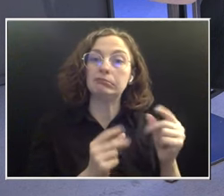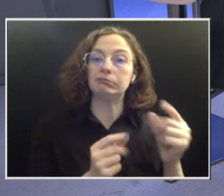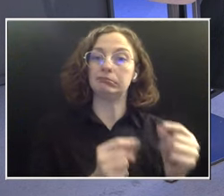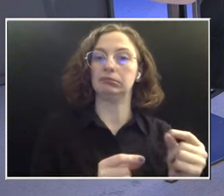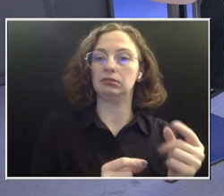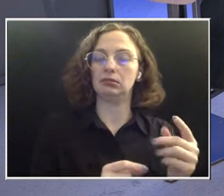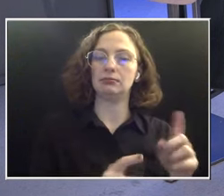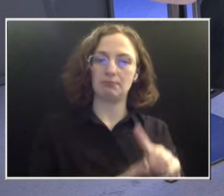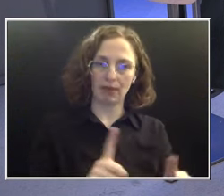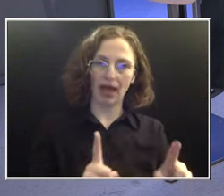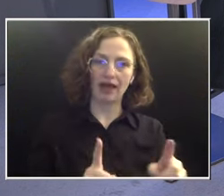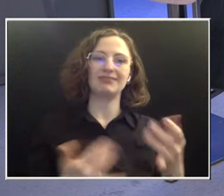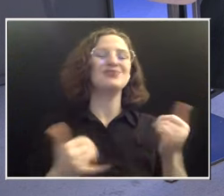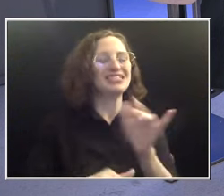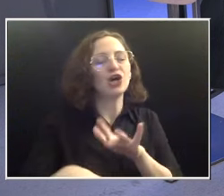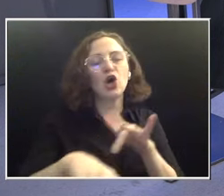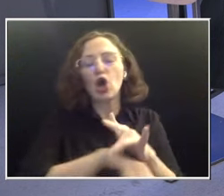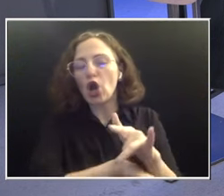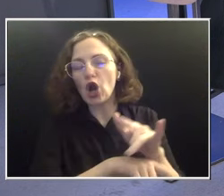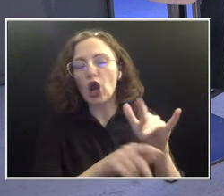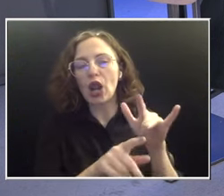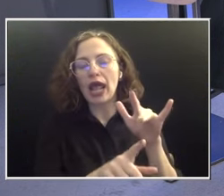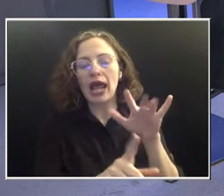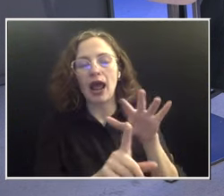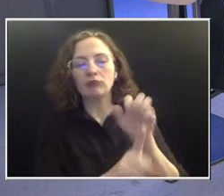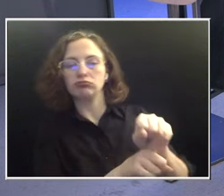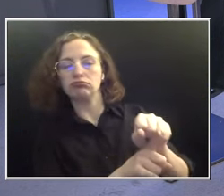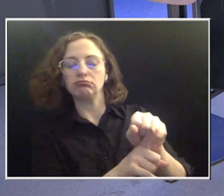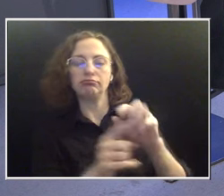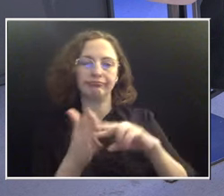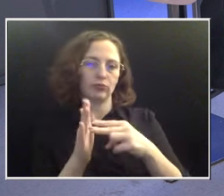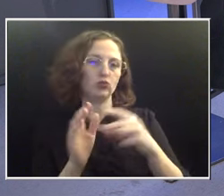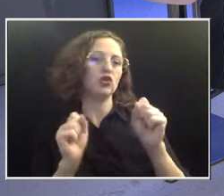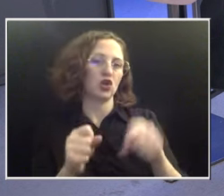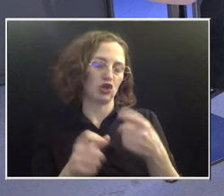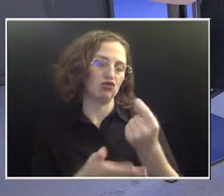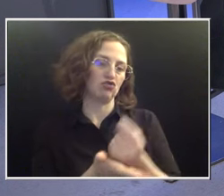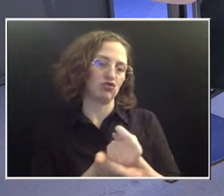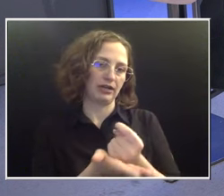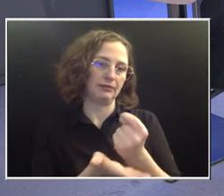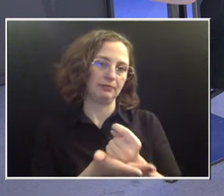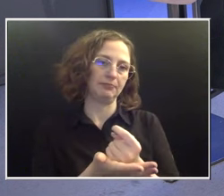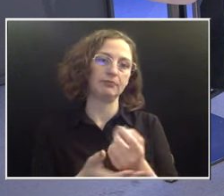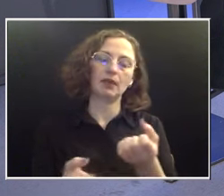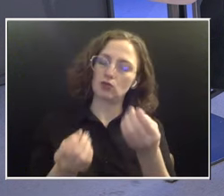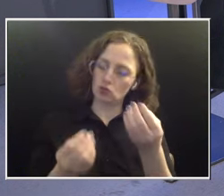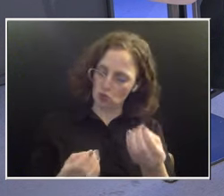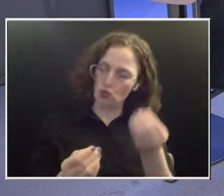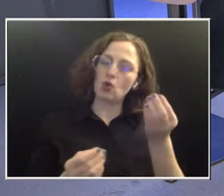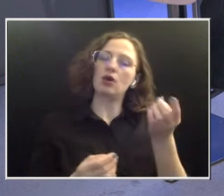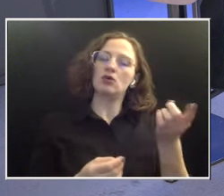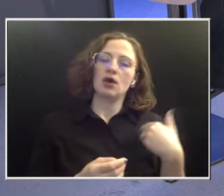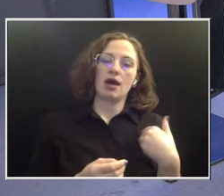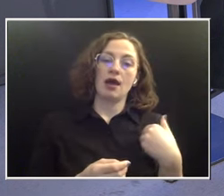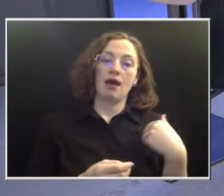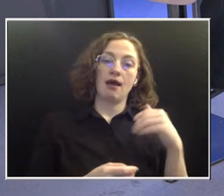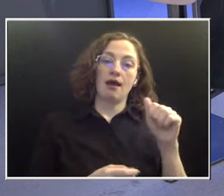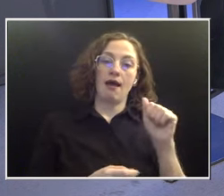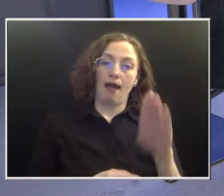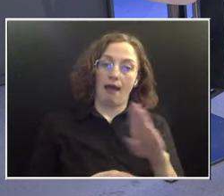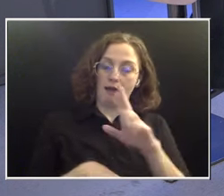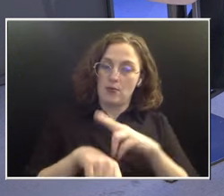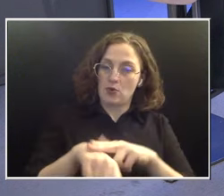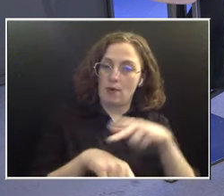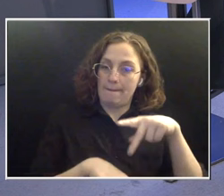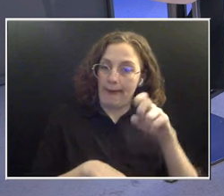It is typically. Exactly, okay. So then when you get this pap smear, you hear about the abnormal pap, and then before we get to Dr. Jewell, what kind of testing were they